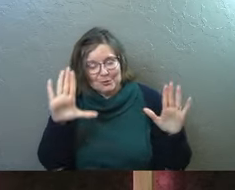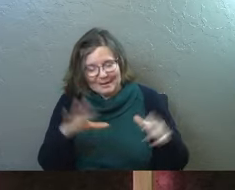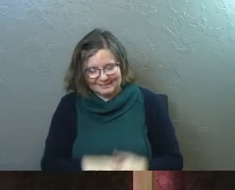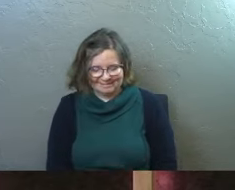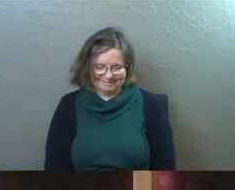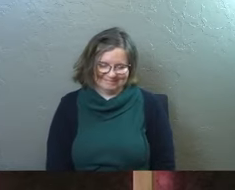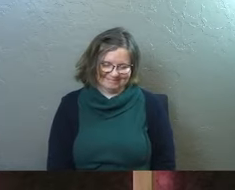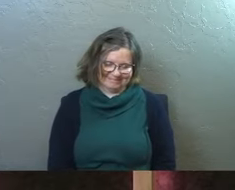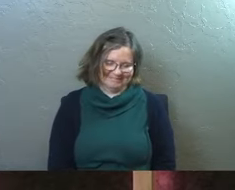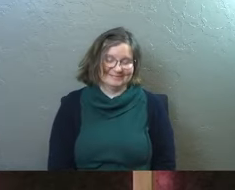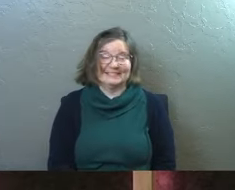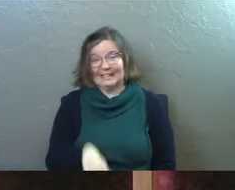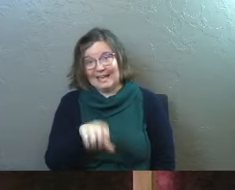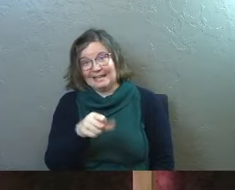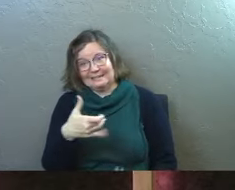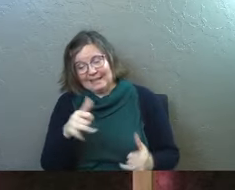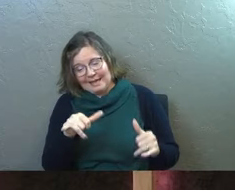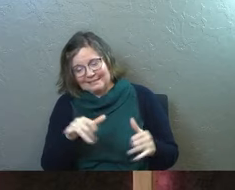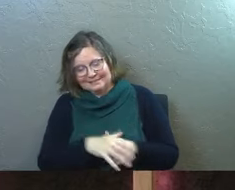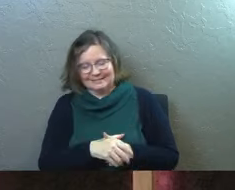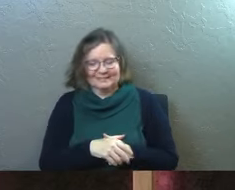is great. And yet,